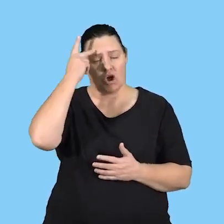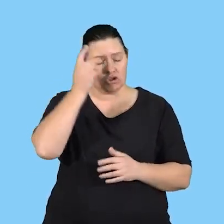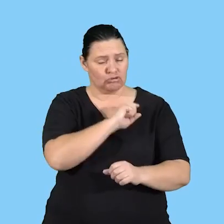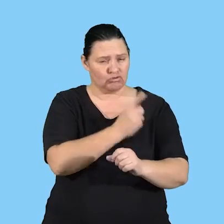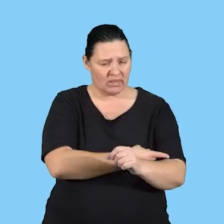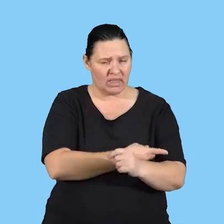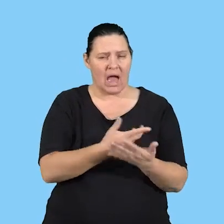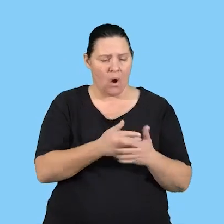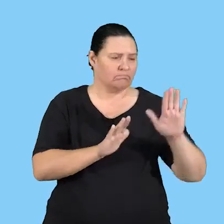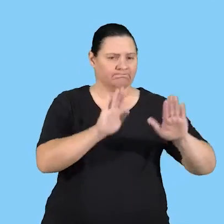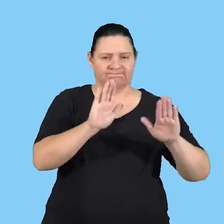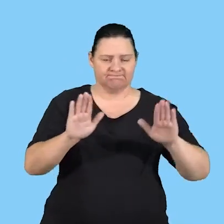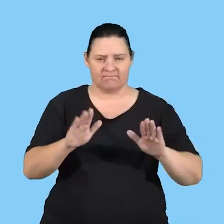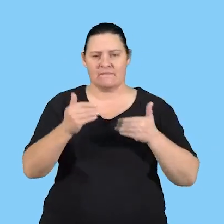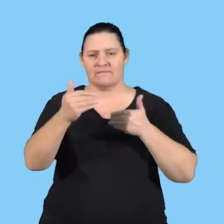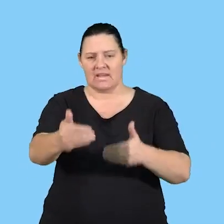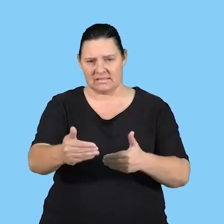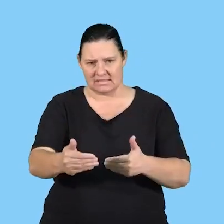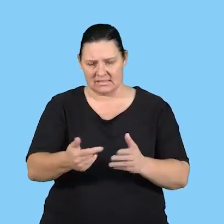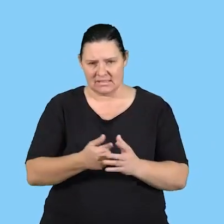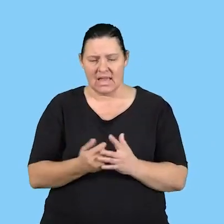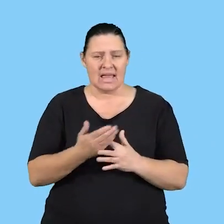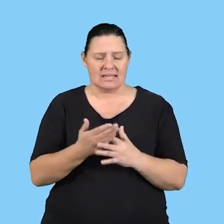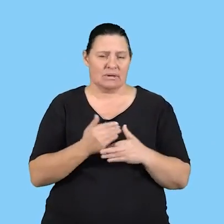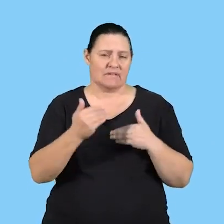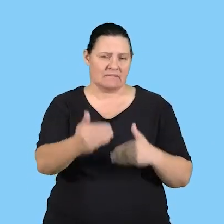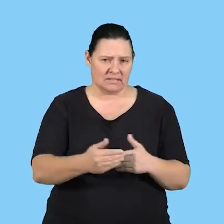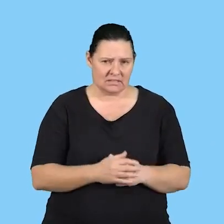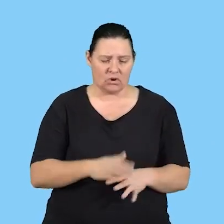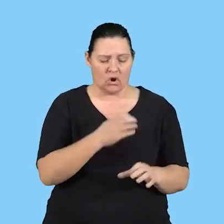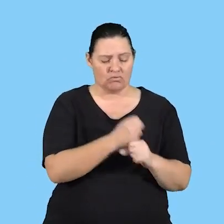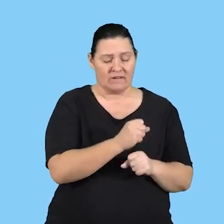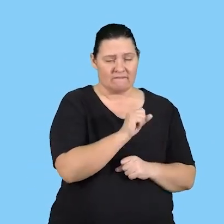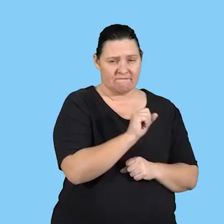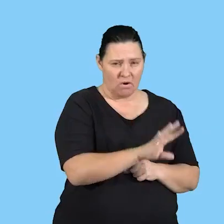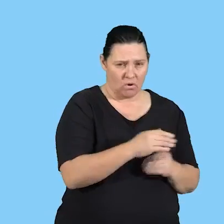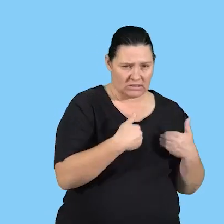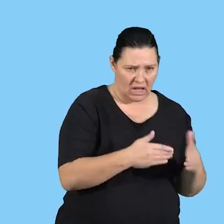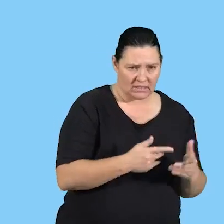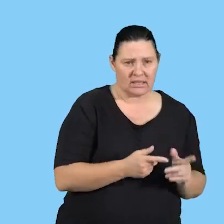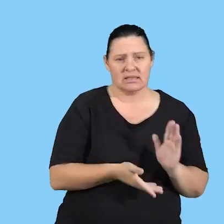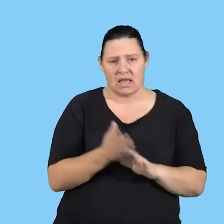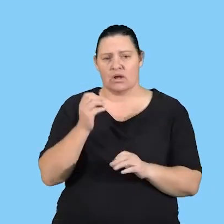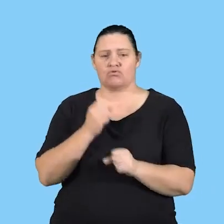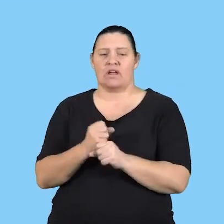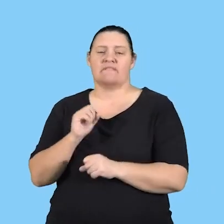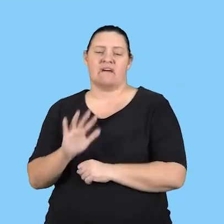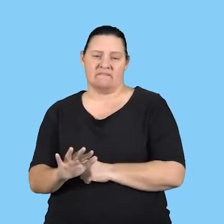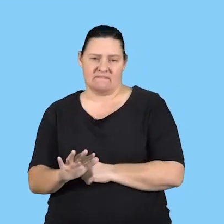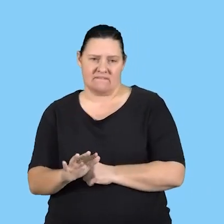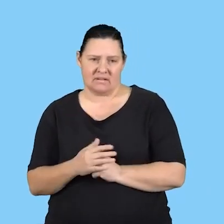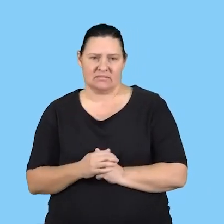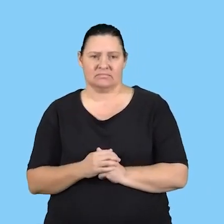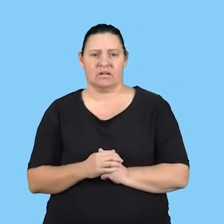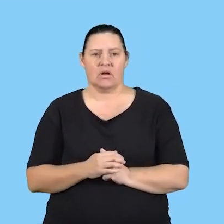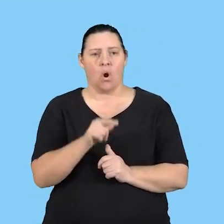out across the phase, across the intermediate phase. So I'm going to start with grade four and go to grade five only with life and